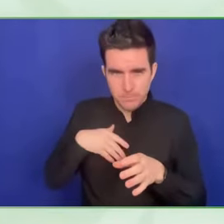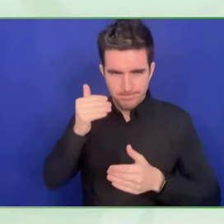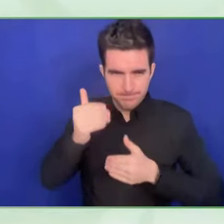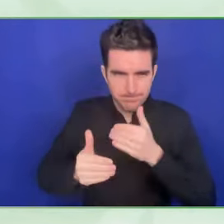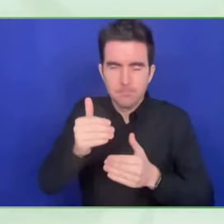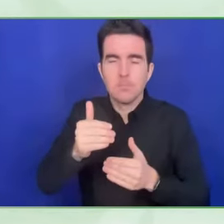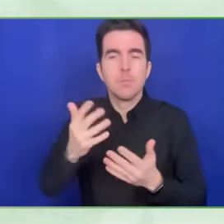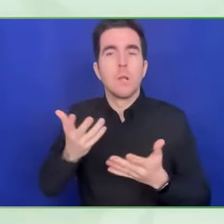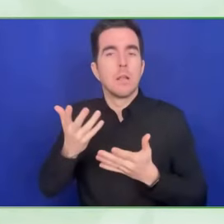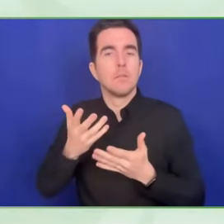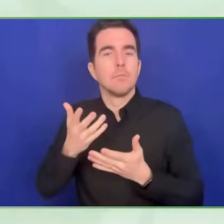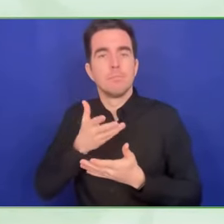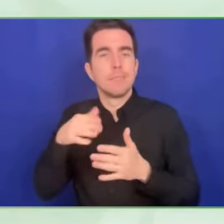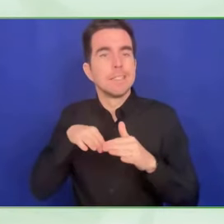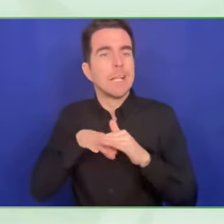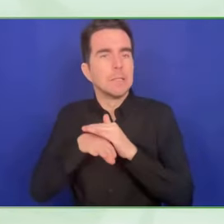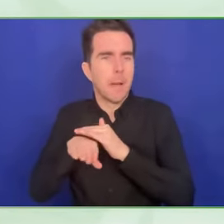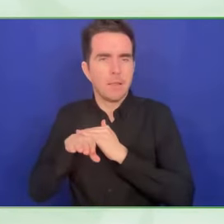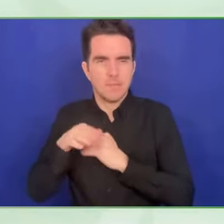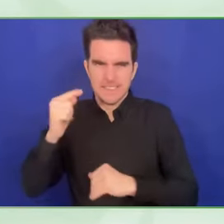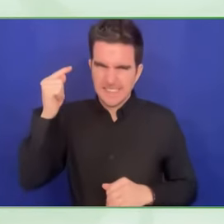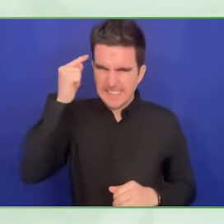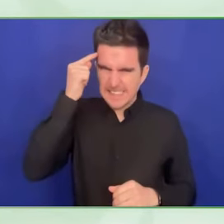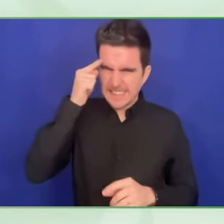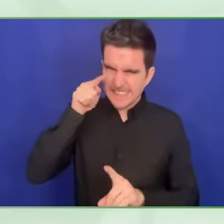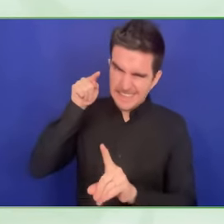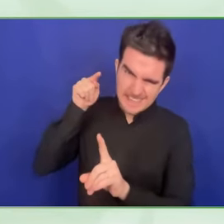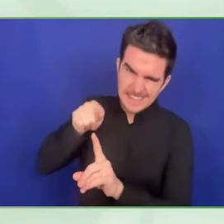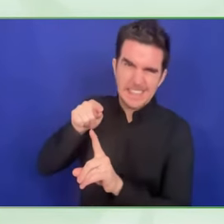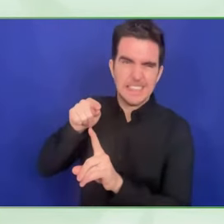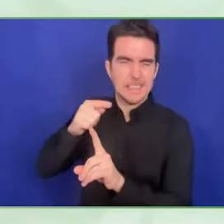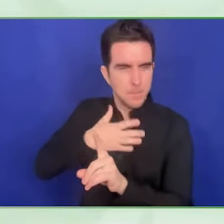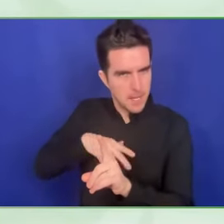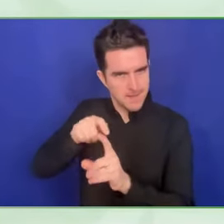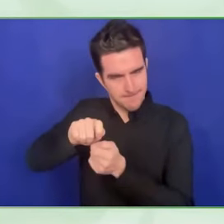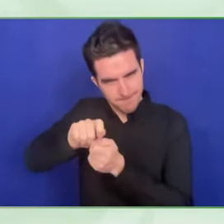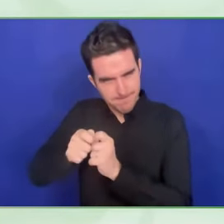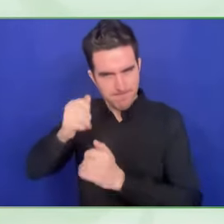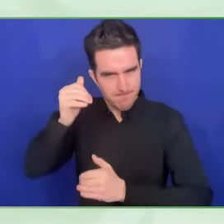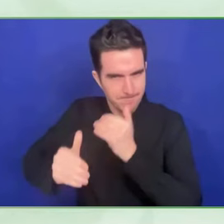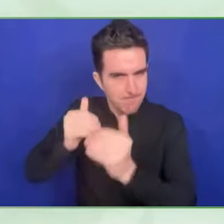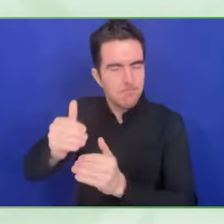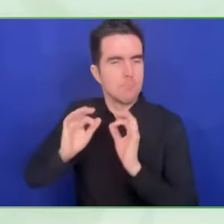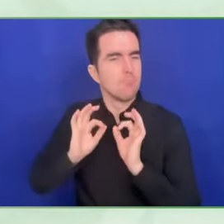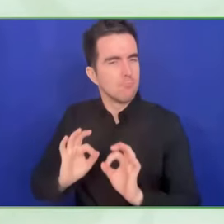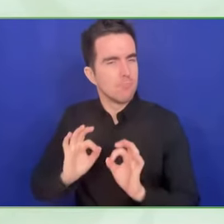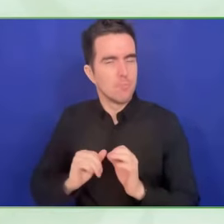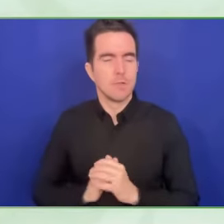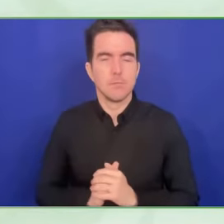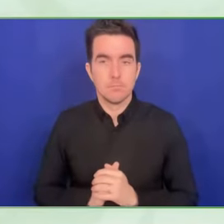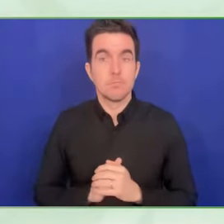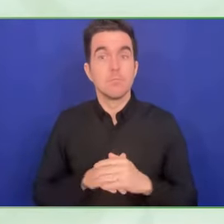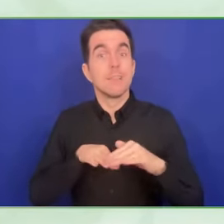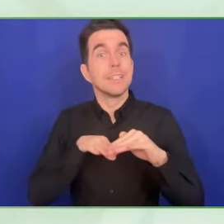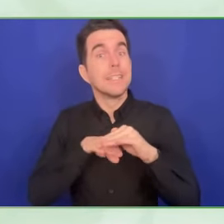design. And we are doing so by creating some focus groups, some test groups with people with disabilities, physical,